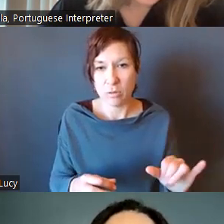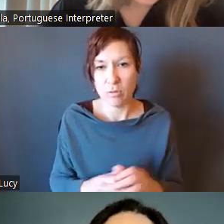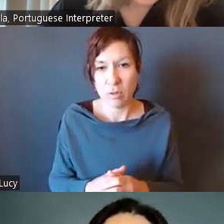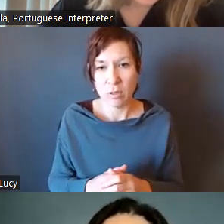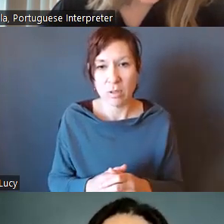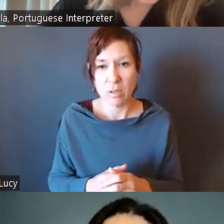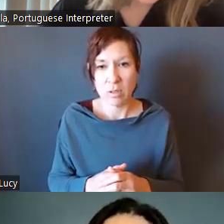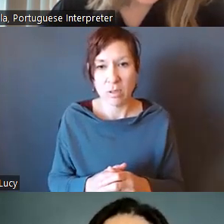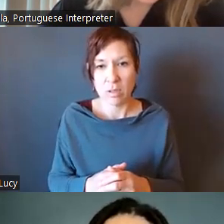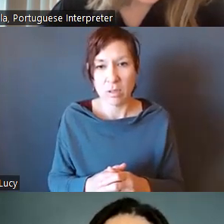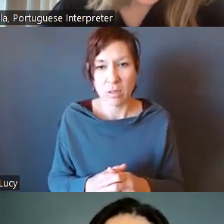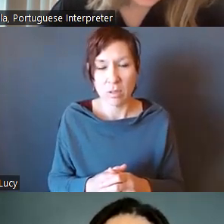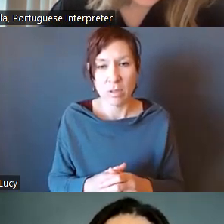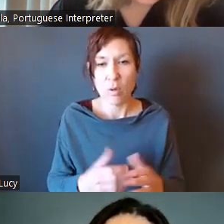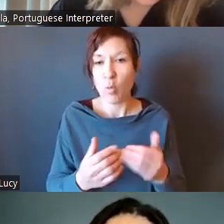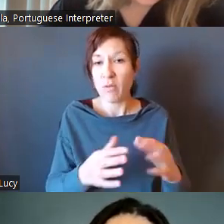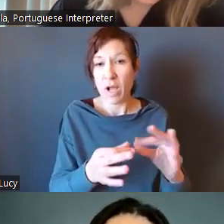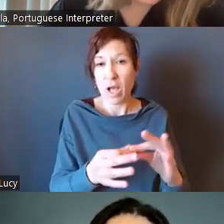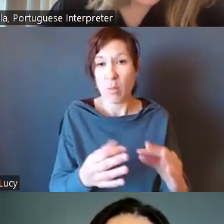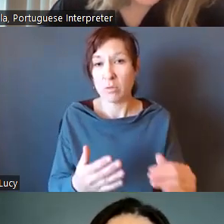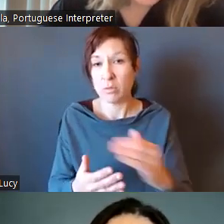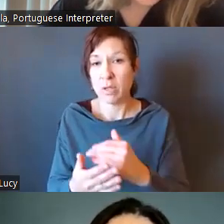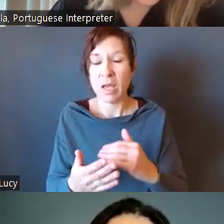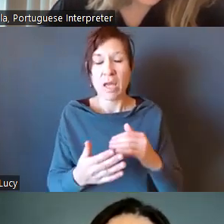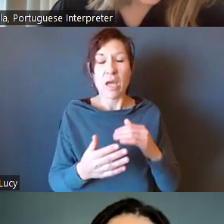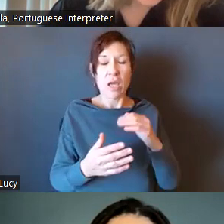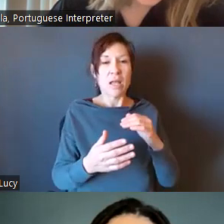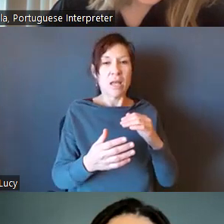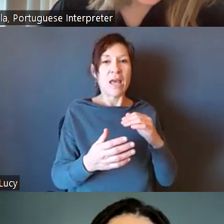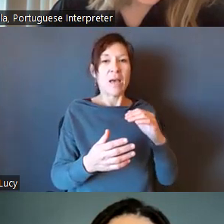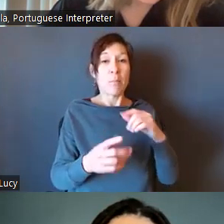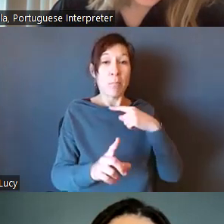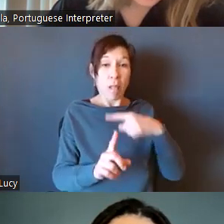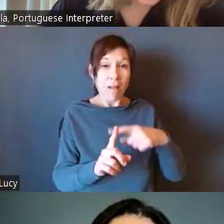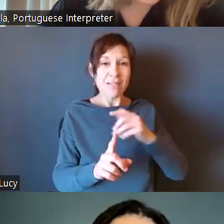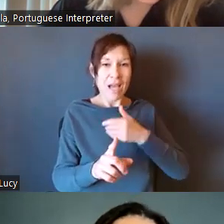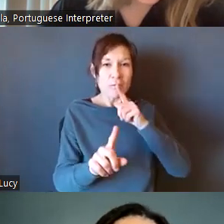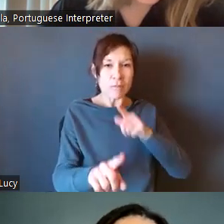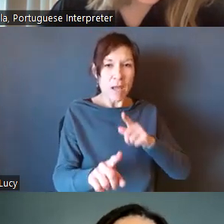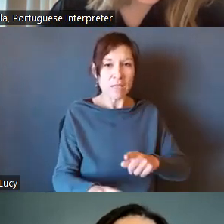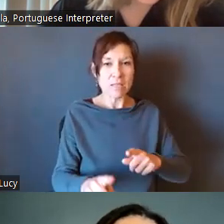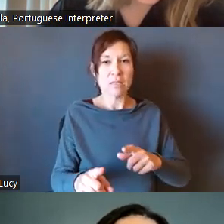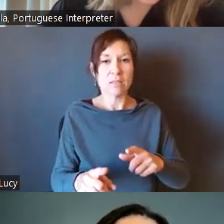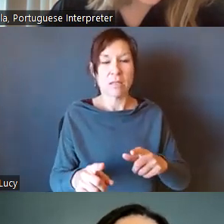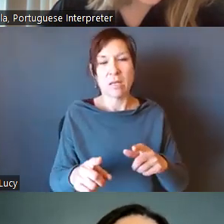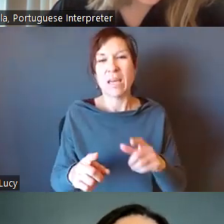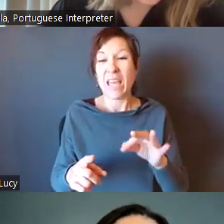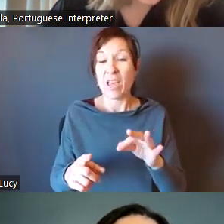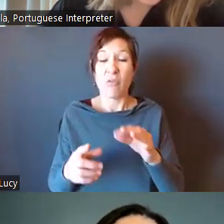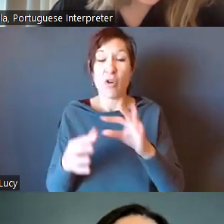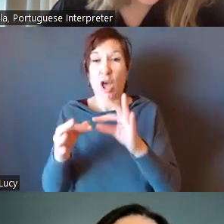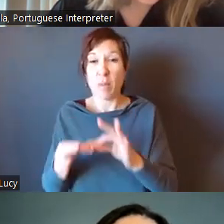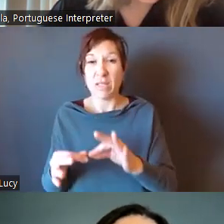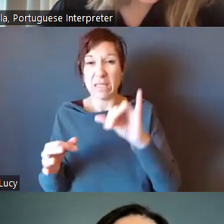all of the comments that have come in with our responses to them. And then would probably be consolidating similar comments so that what would be